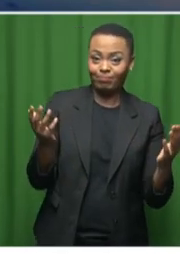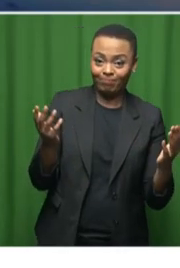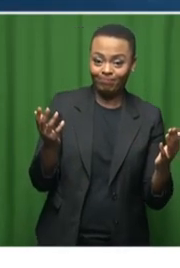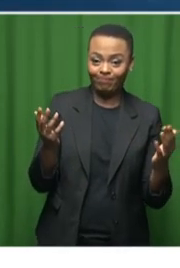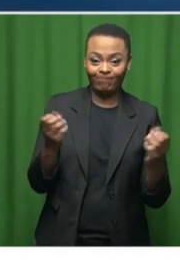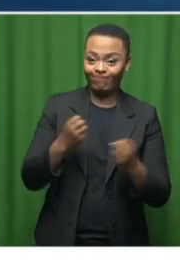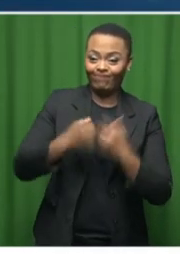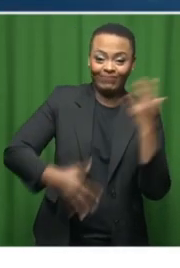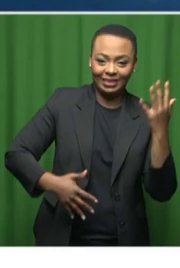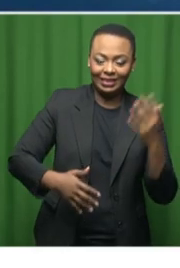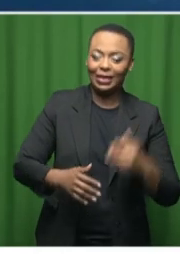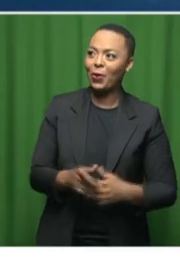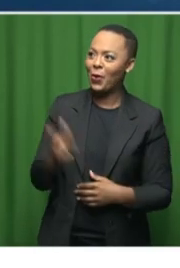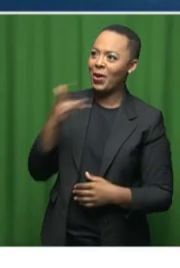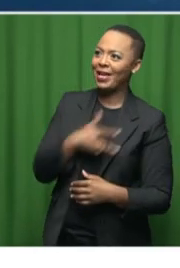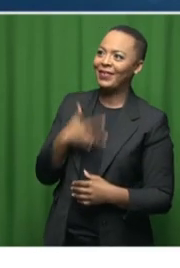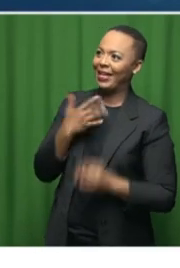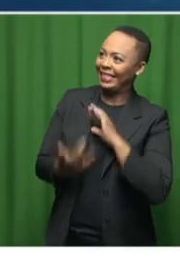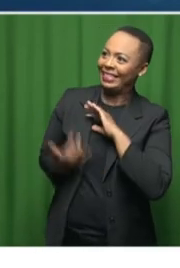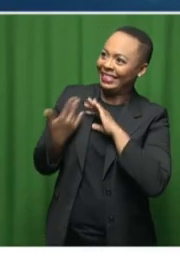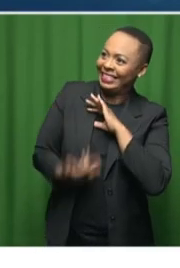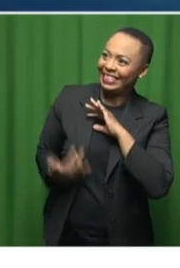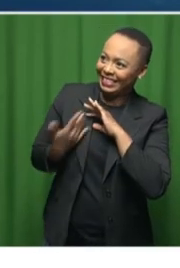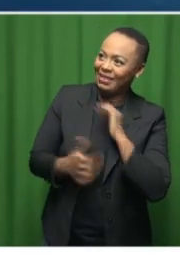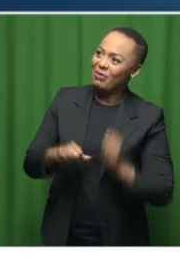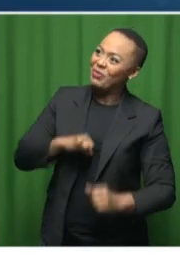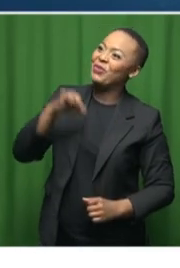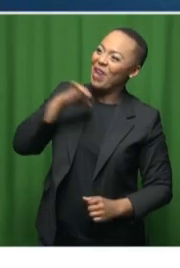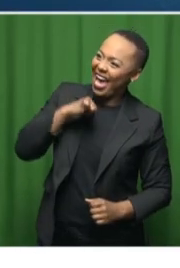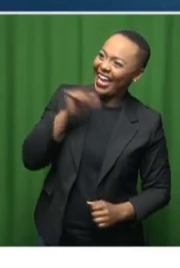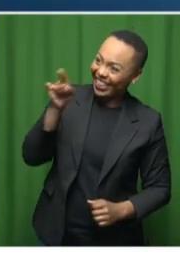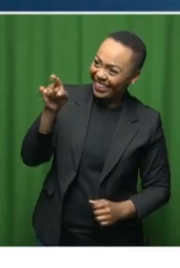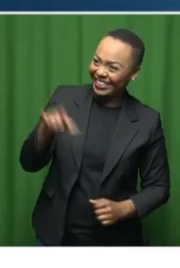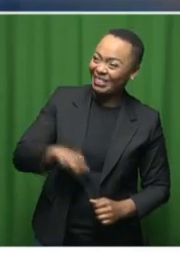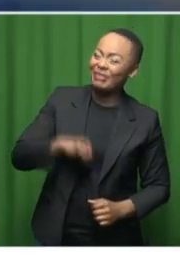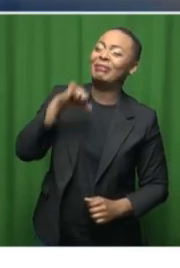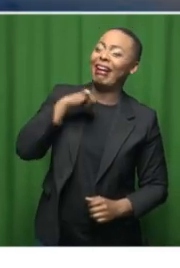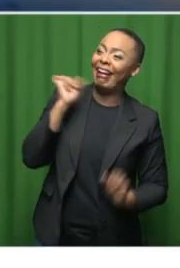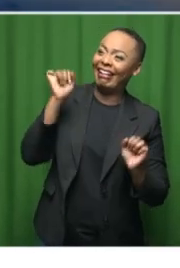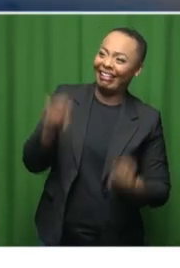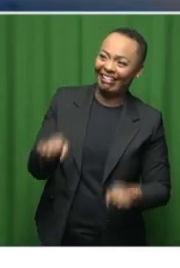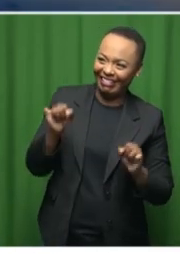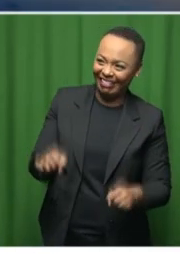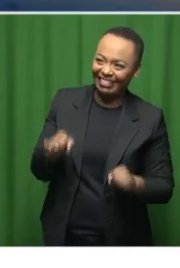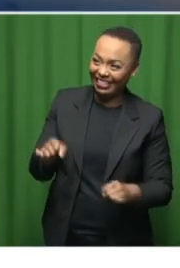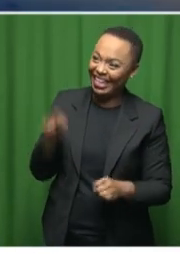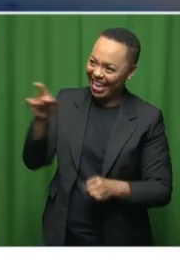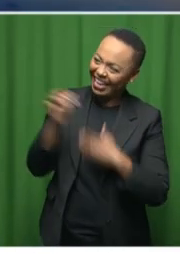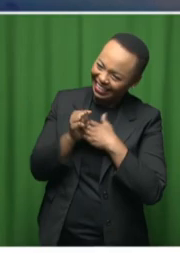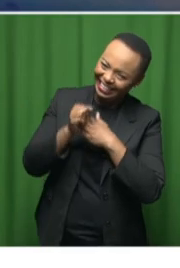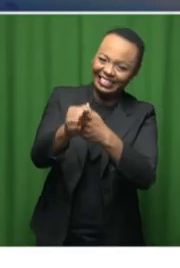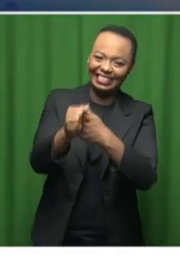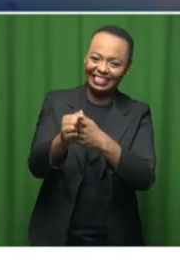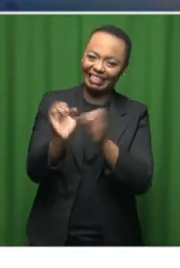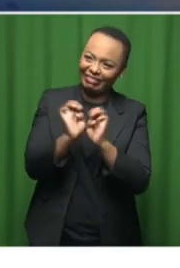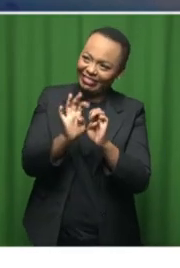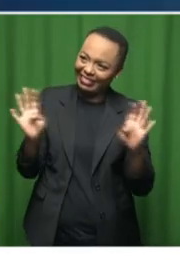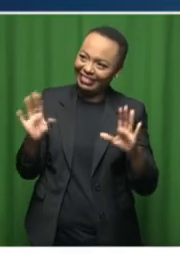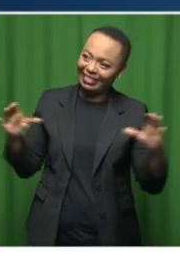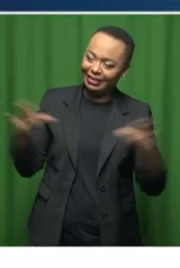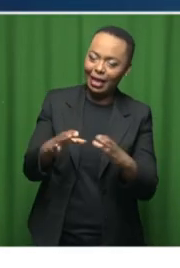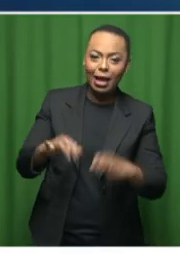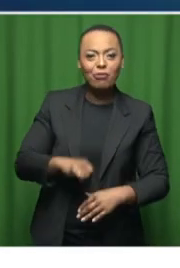And you felt still beaming with pride at that. So you left that delegation, and it was obviously a very proud